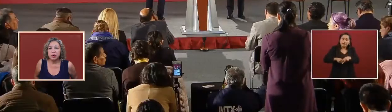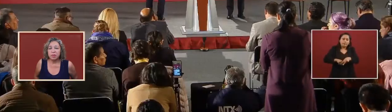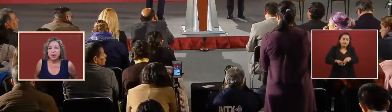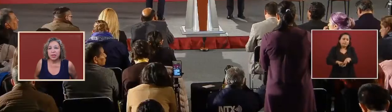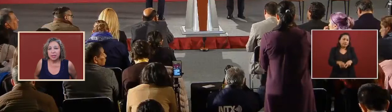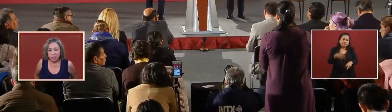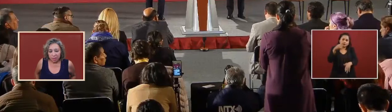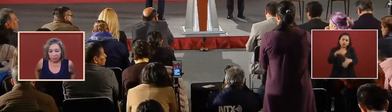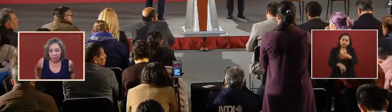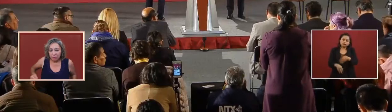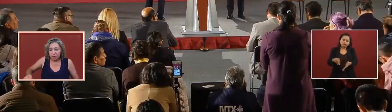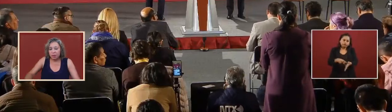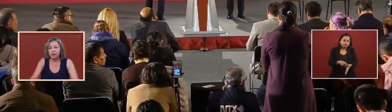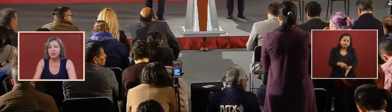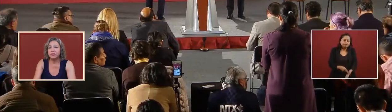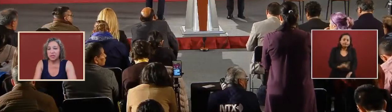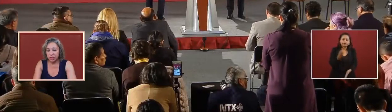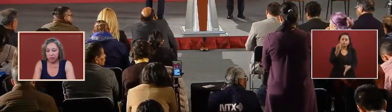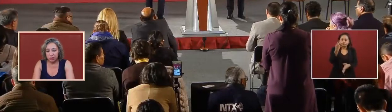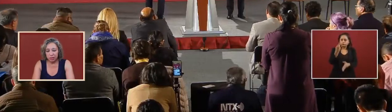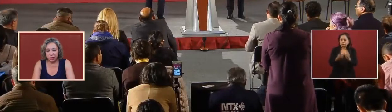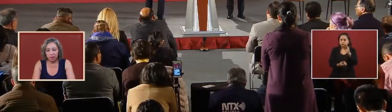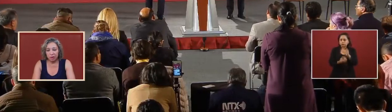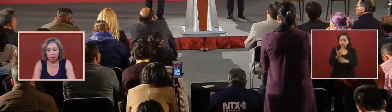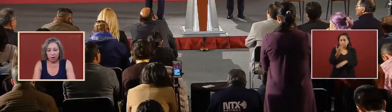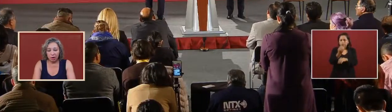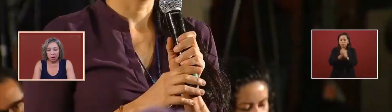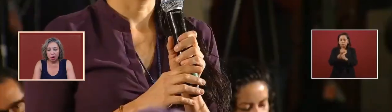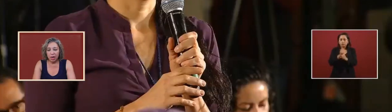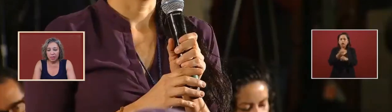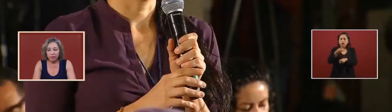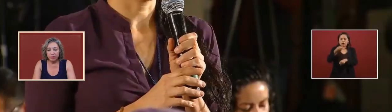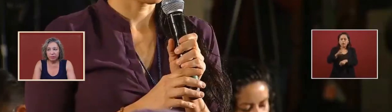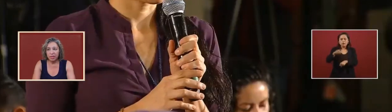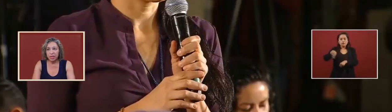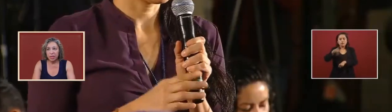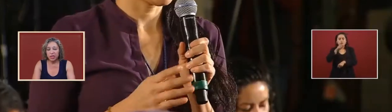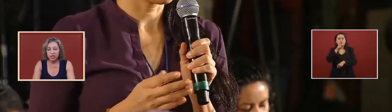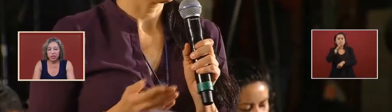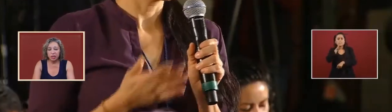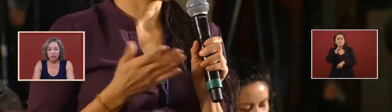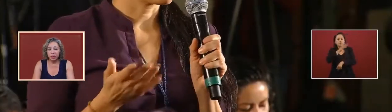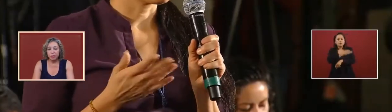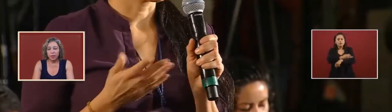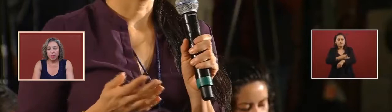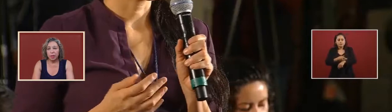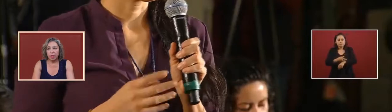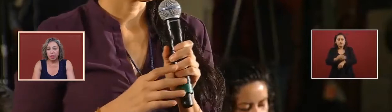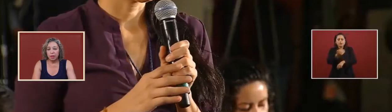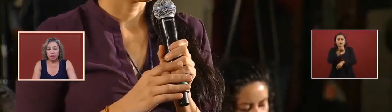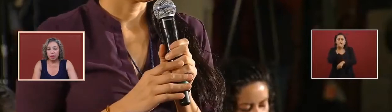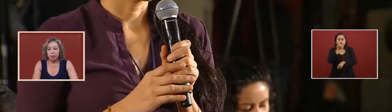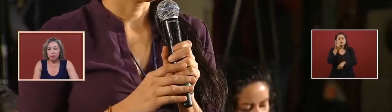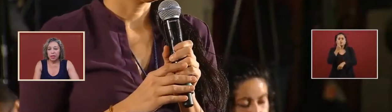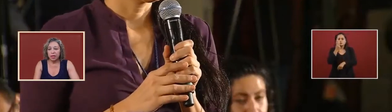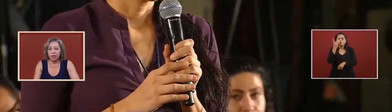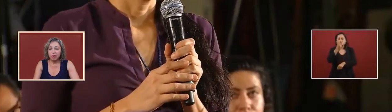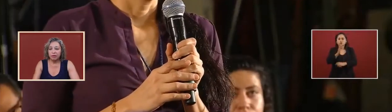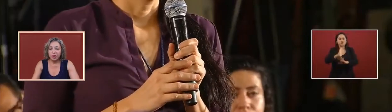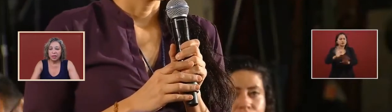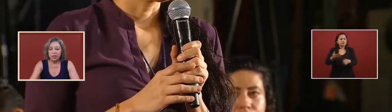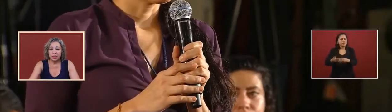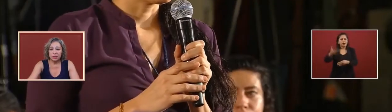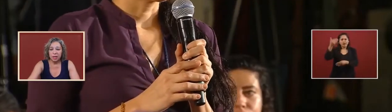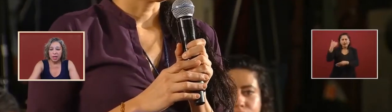zero but at the same time the parents of the students that there are lines of investigation that